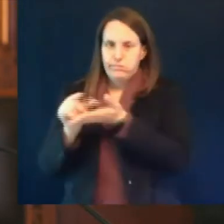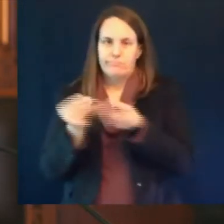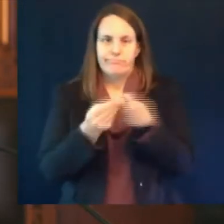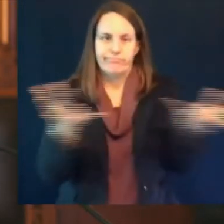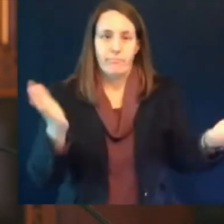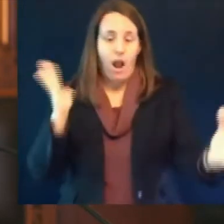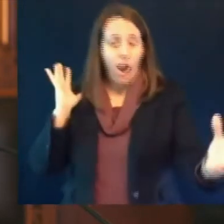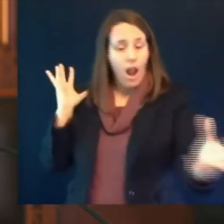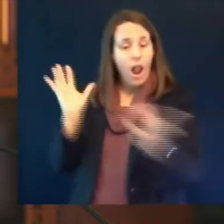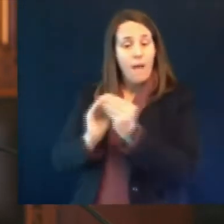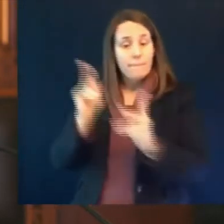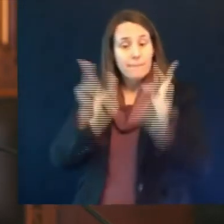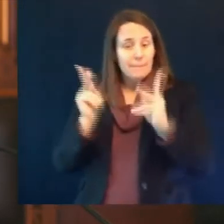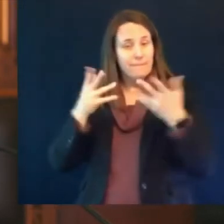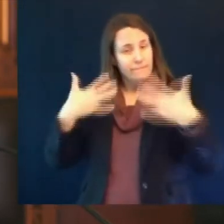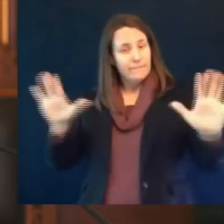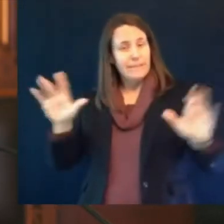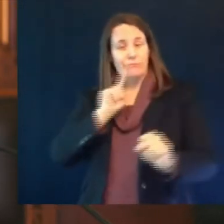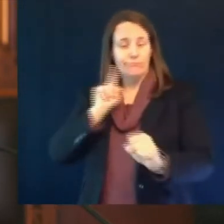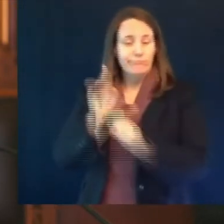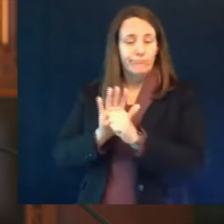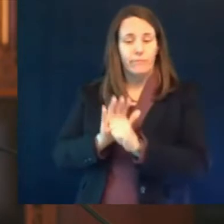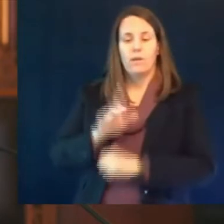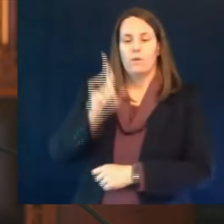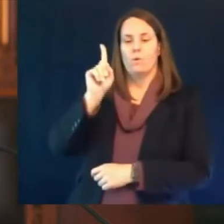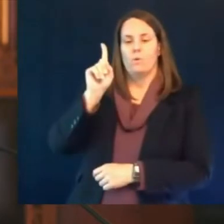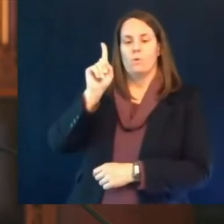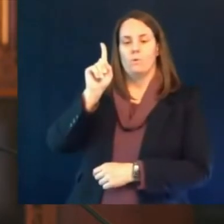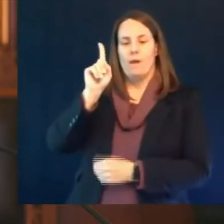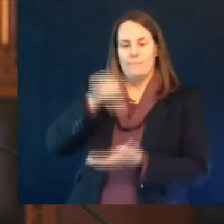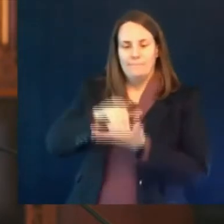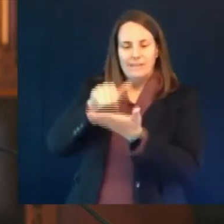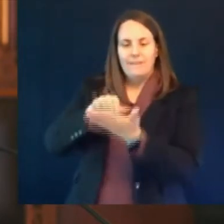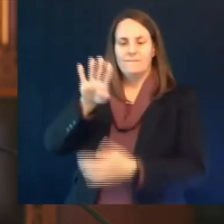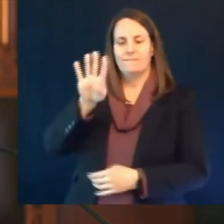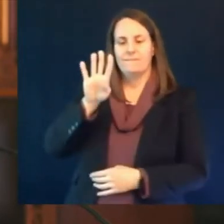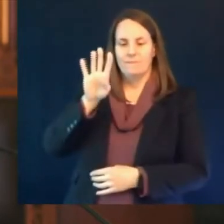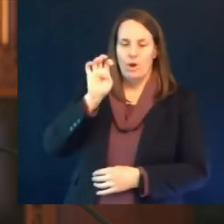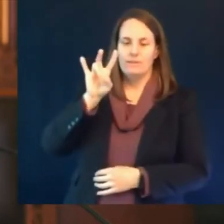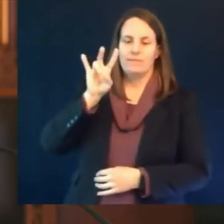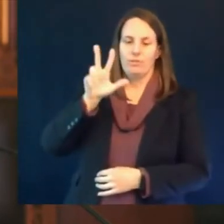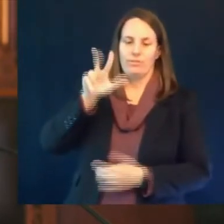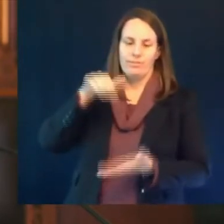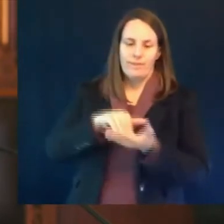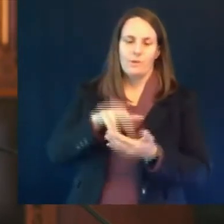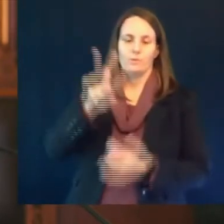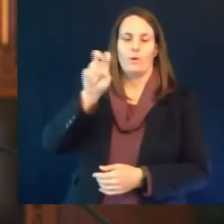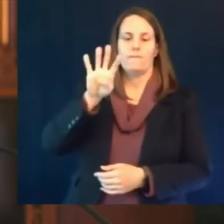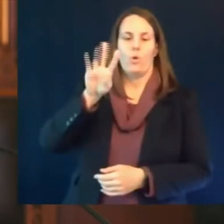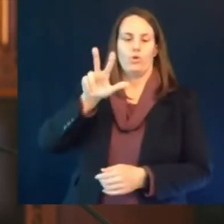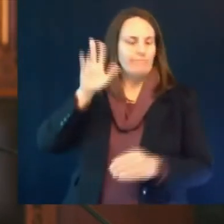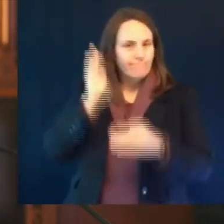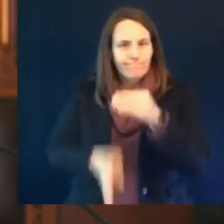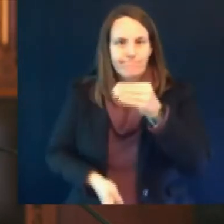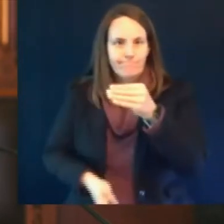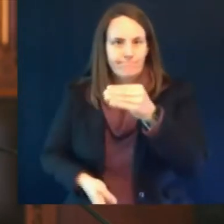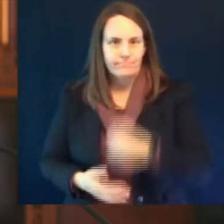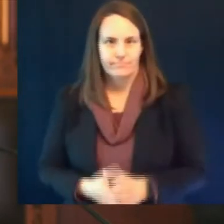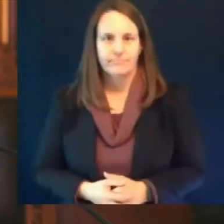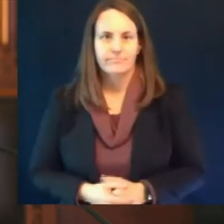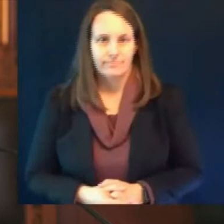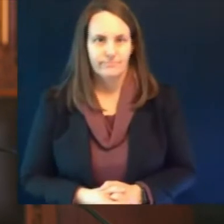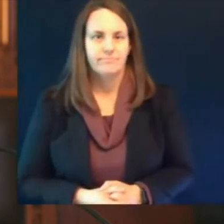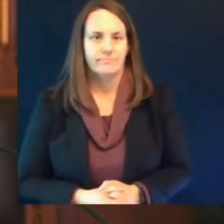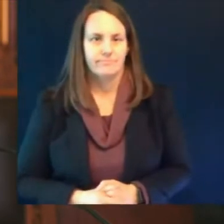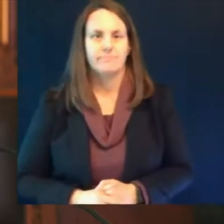wisconsin friends and neighbors have completed their series and we continue to reach new milestones in our vaccination effort